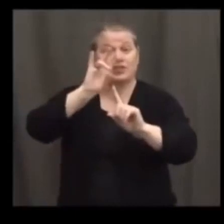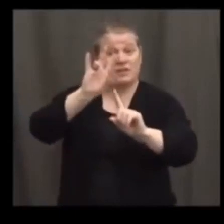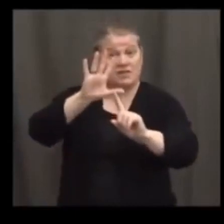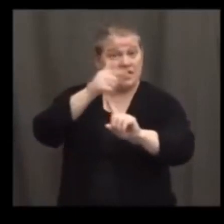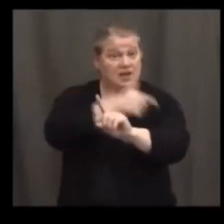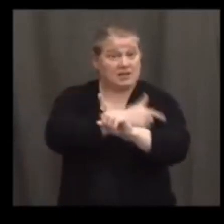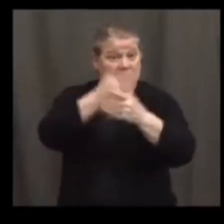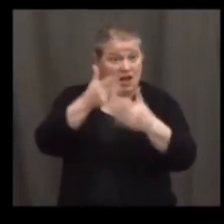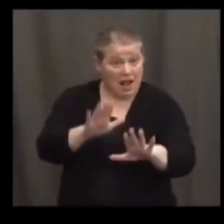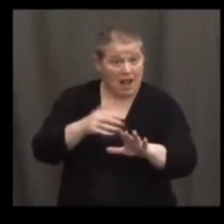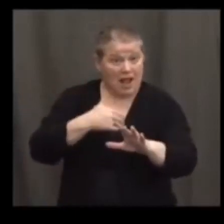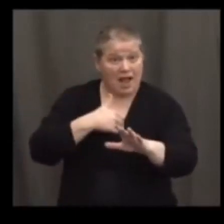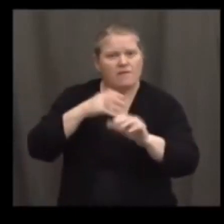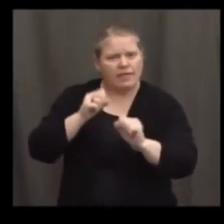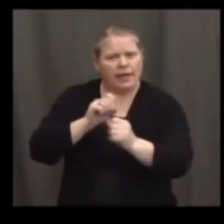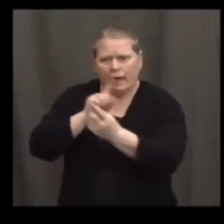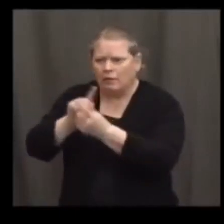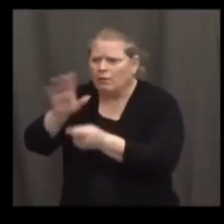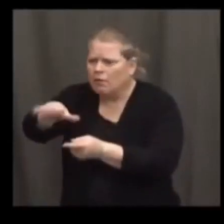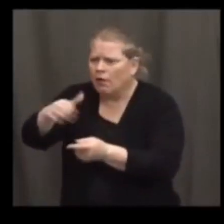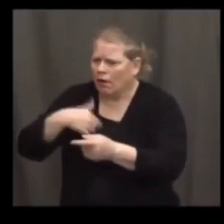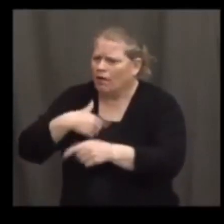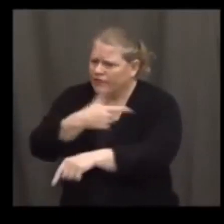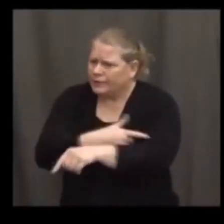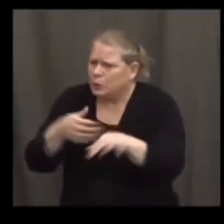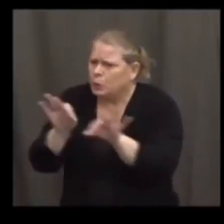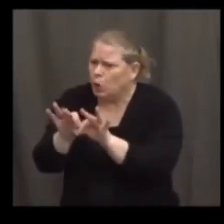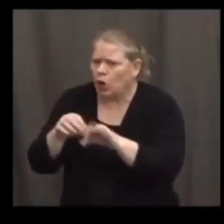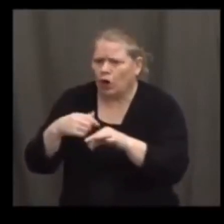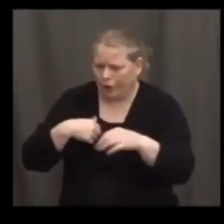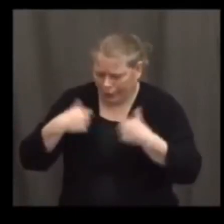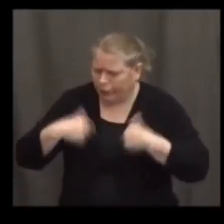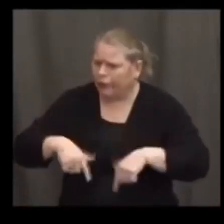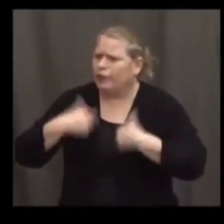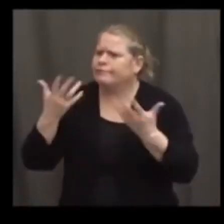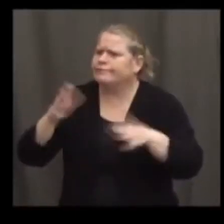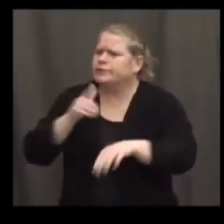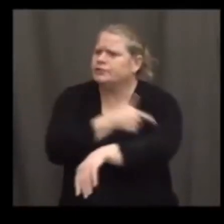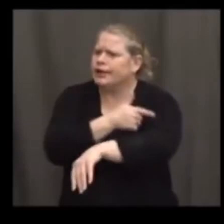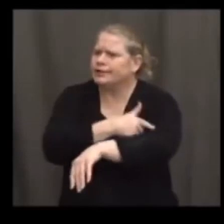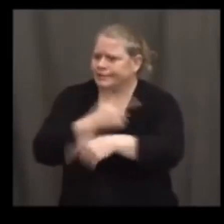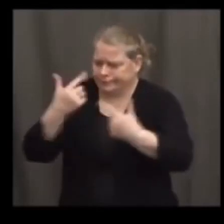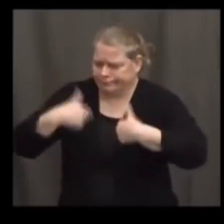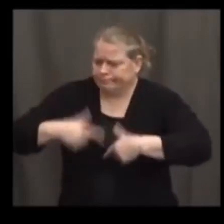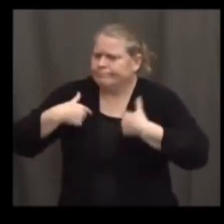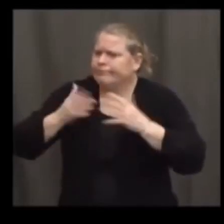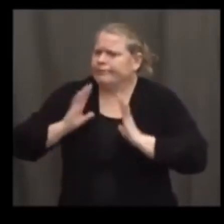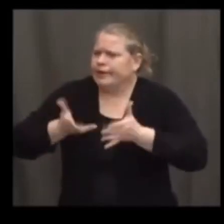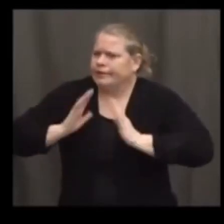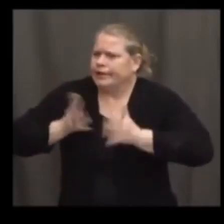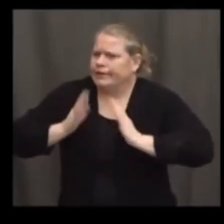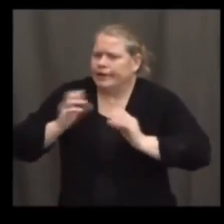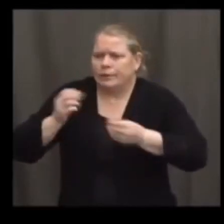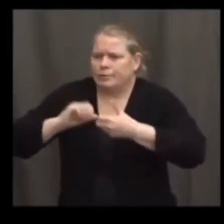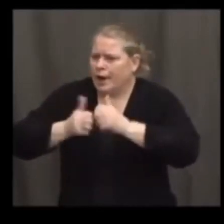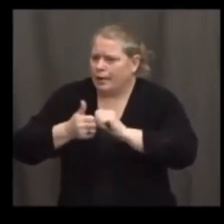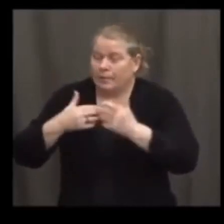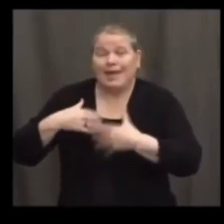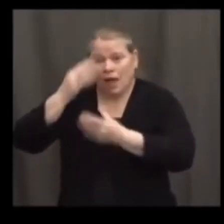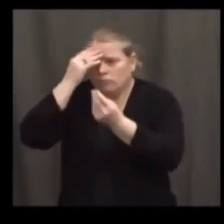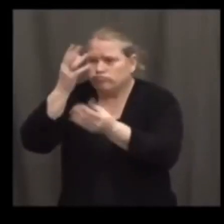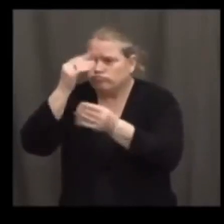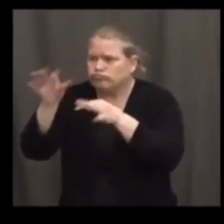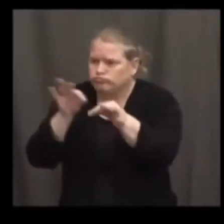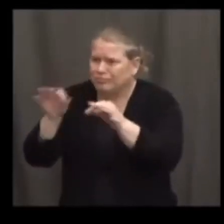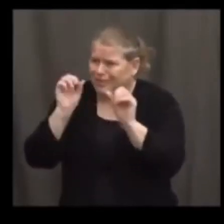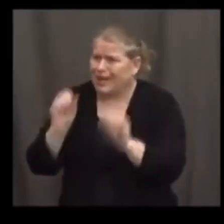own families. They haven't spontaneously combusted. There's nothing, you know, going on, and they're moving along the